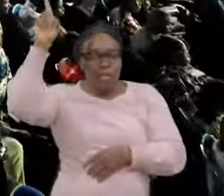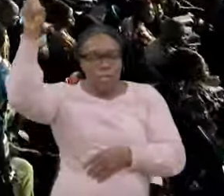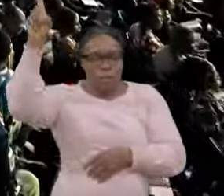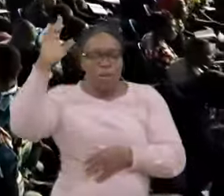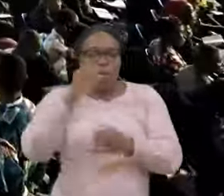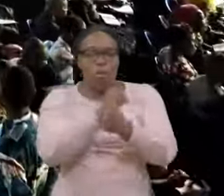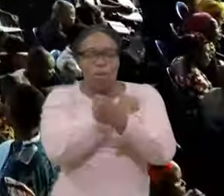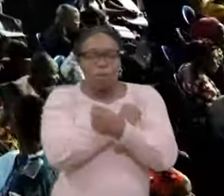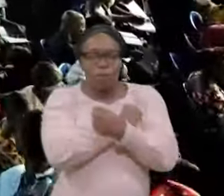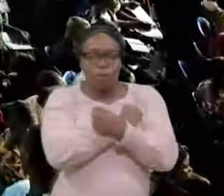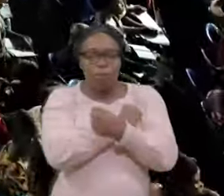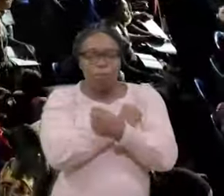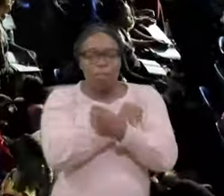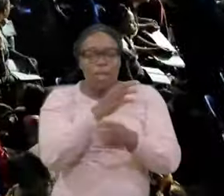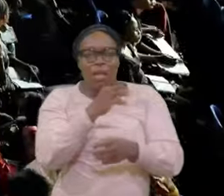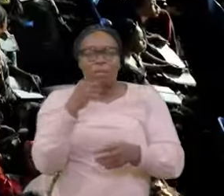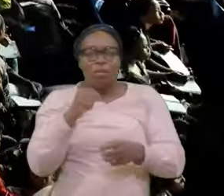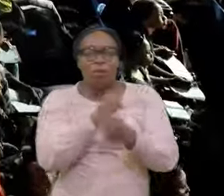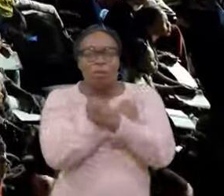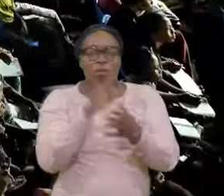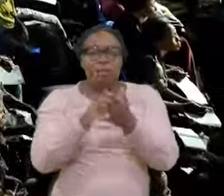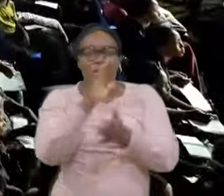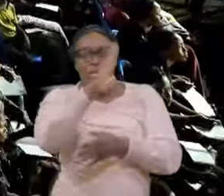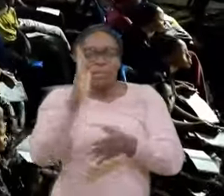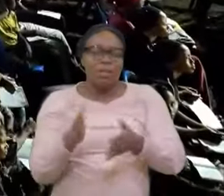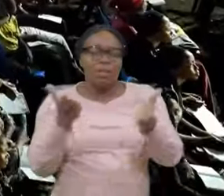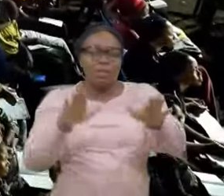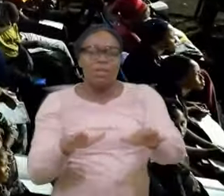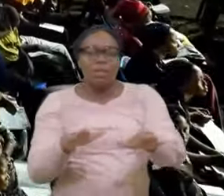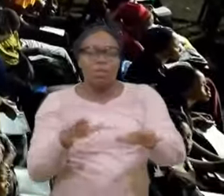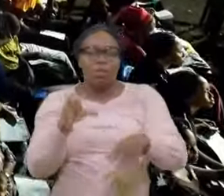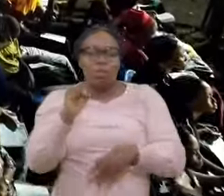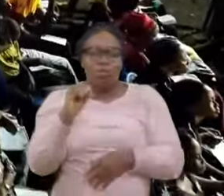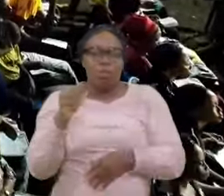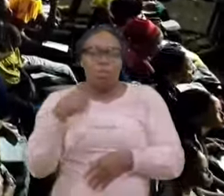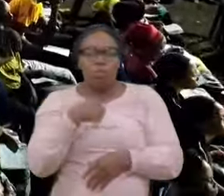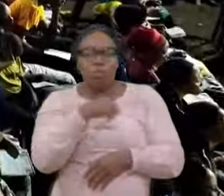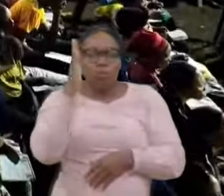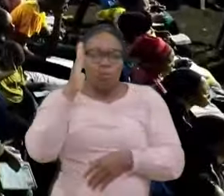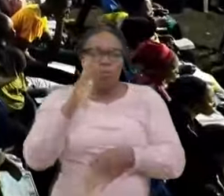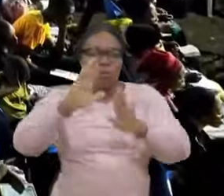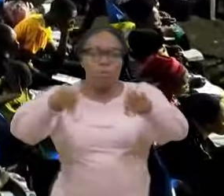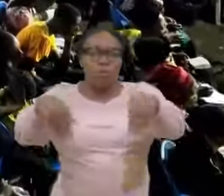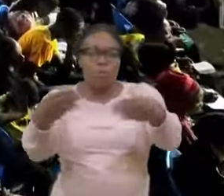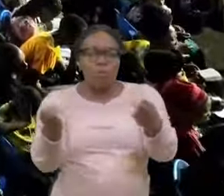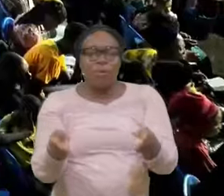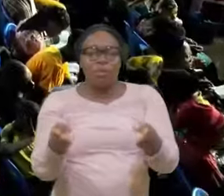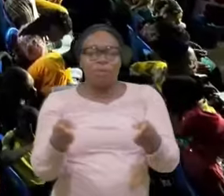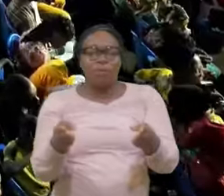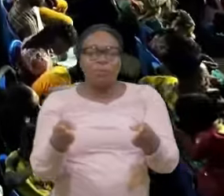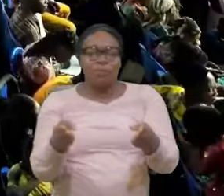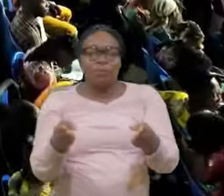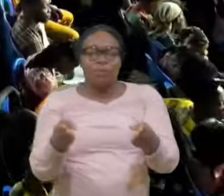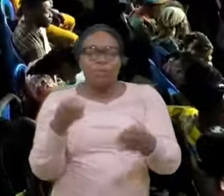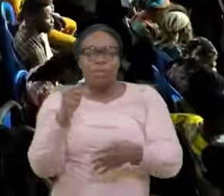never Dies So Will We render The Couse Of Our